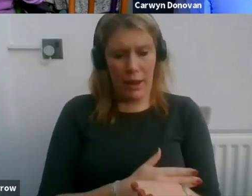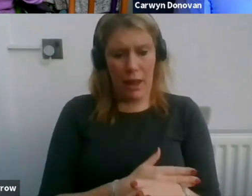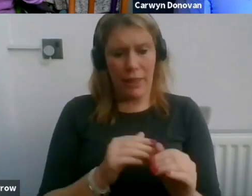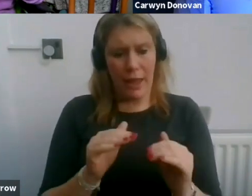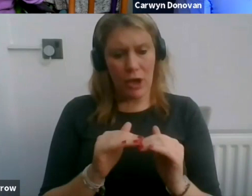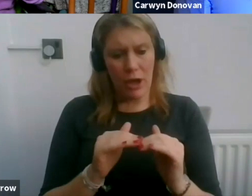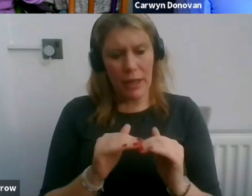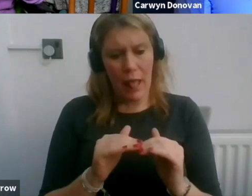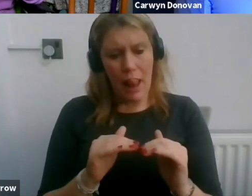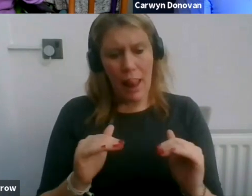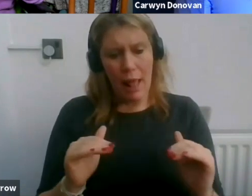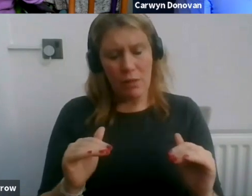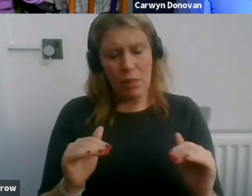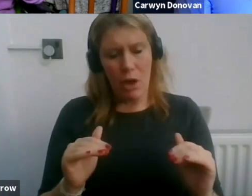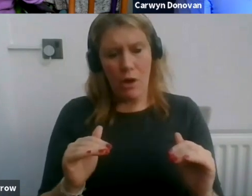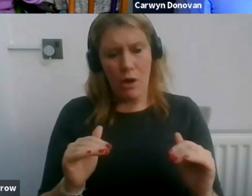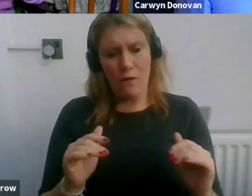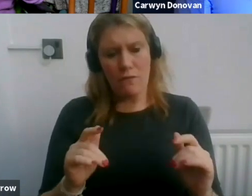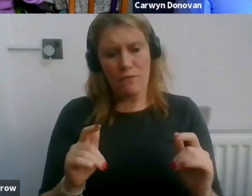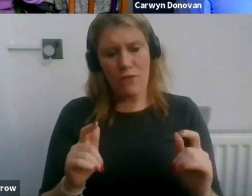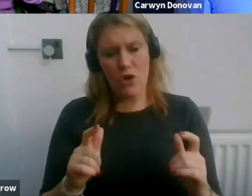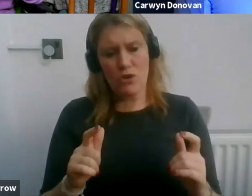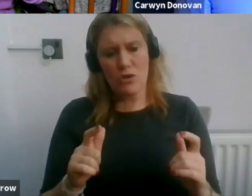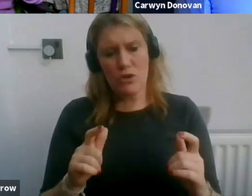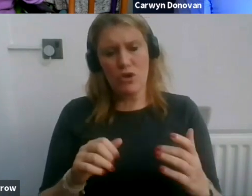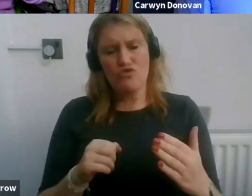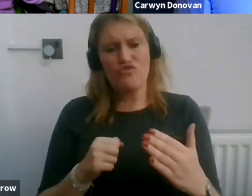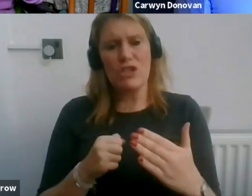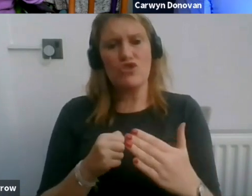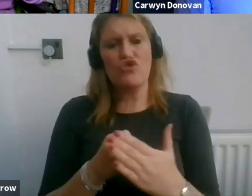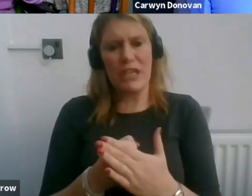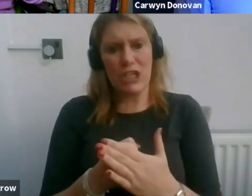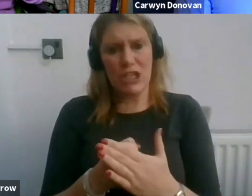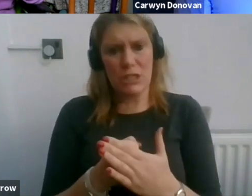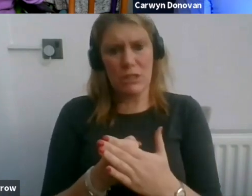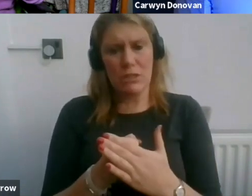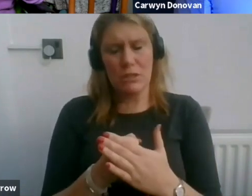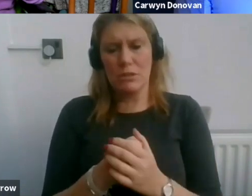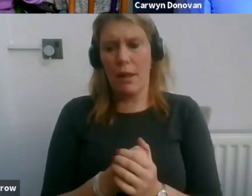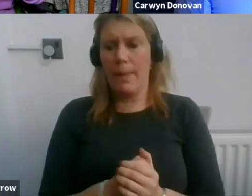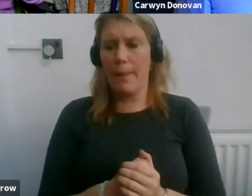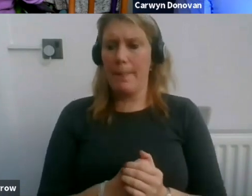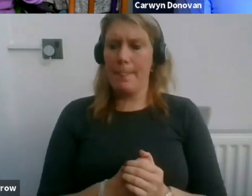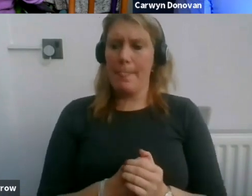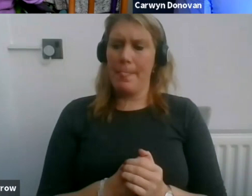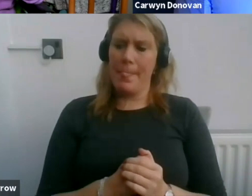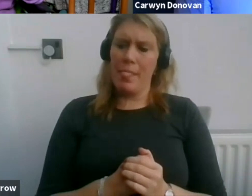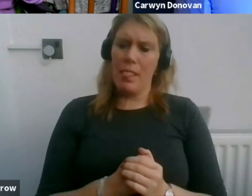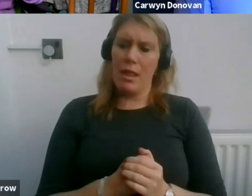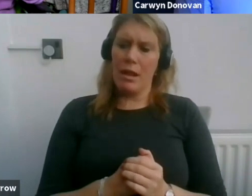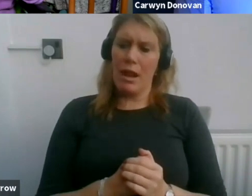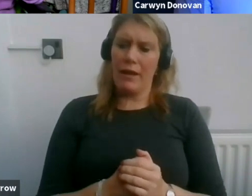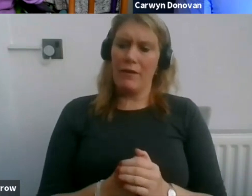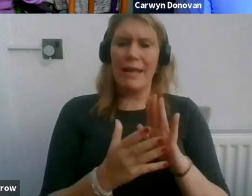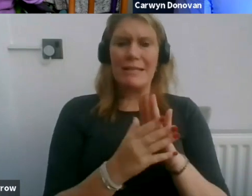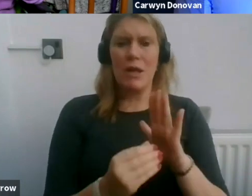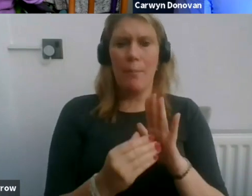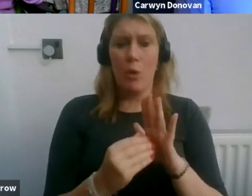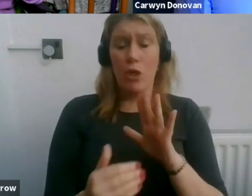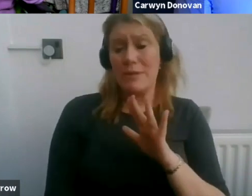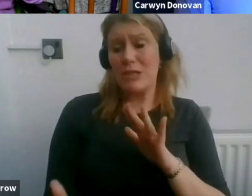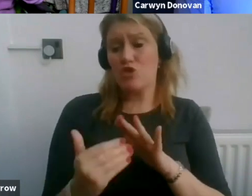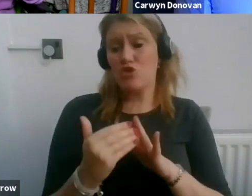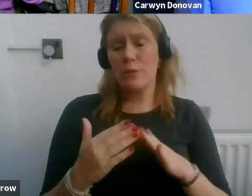restriction if you allow it to be, if you allow these intrusive questionnaires, health